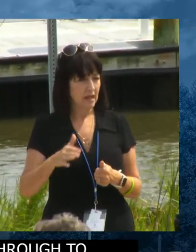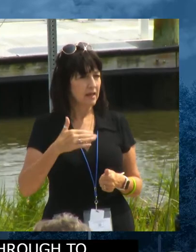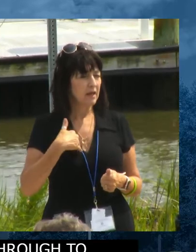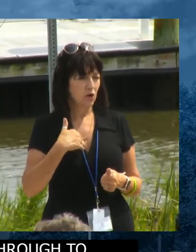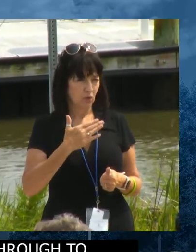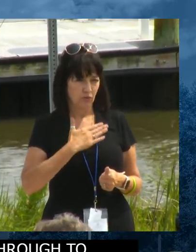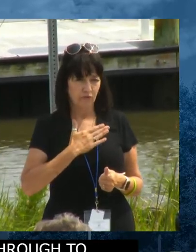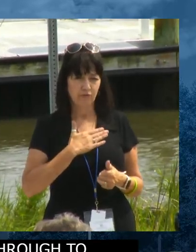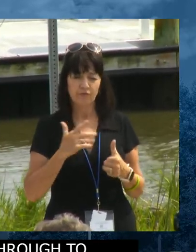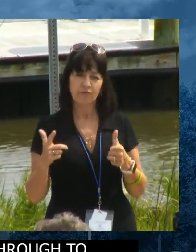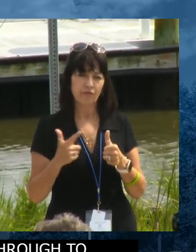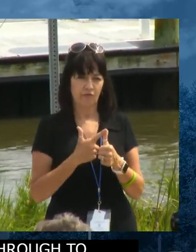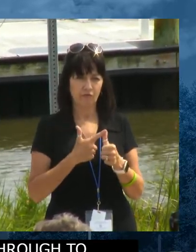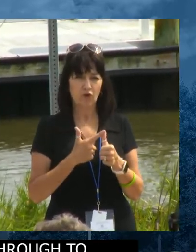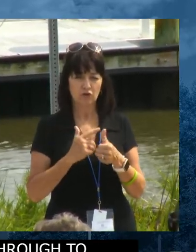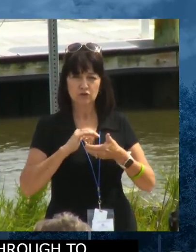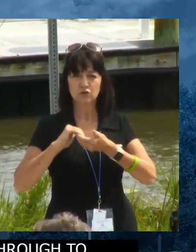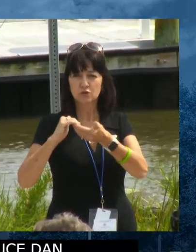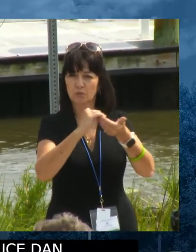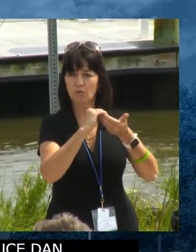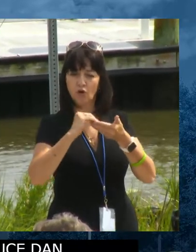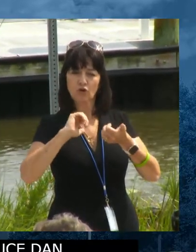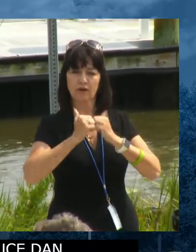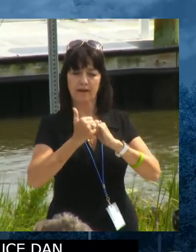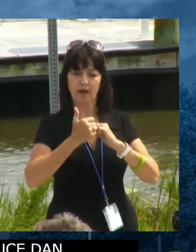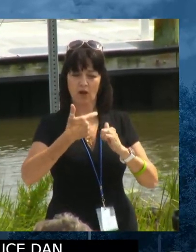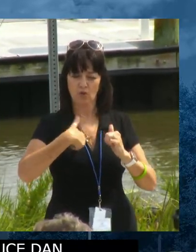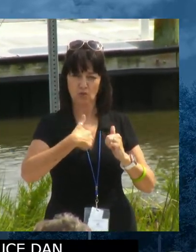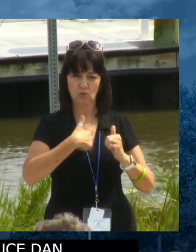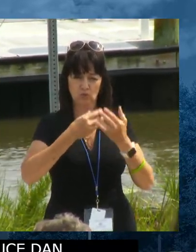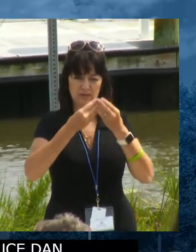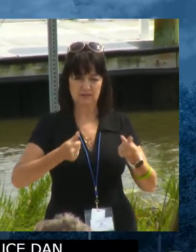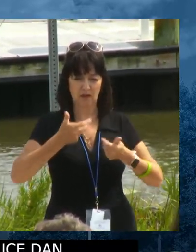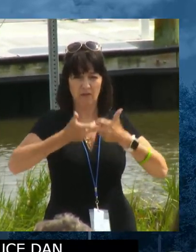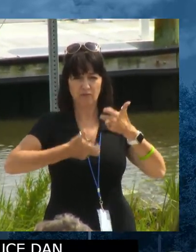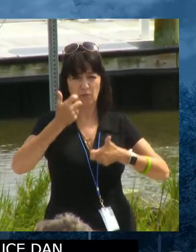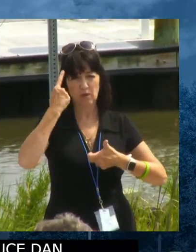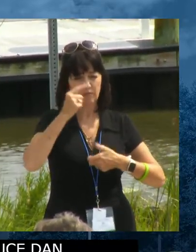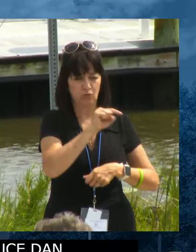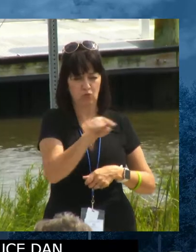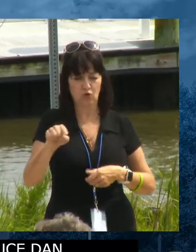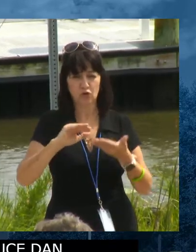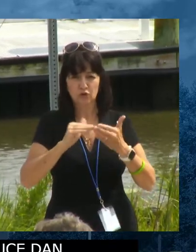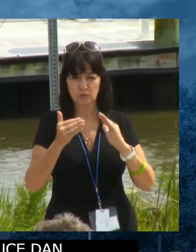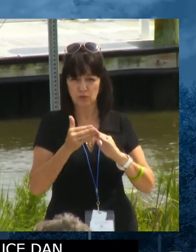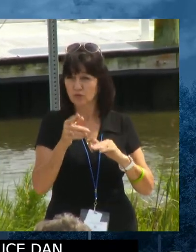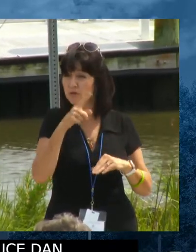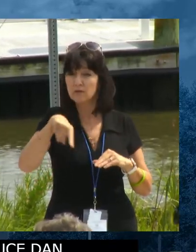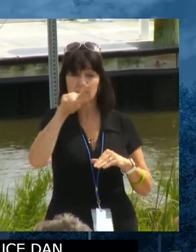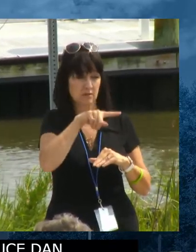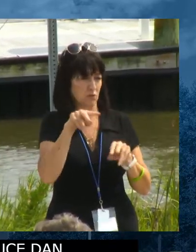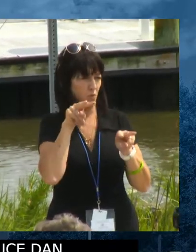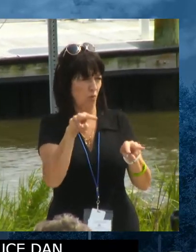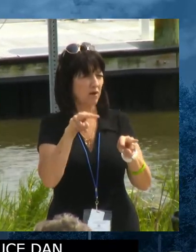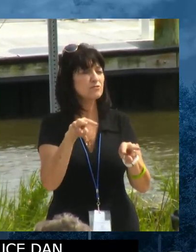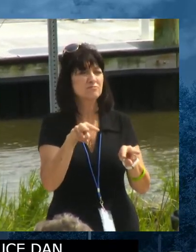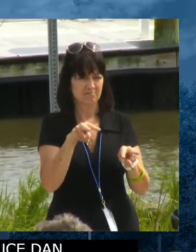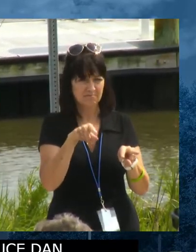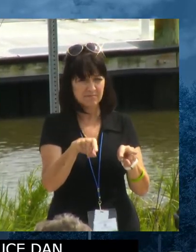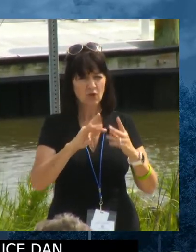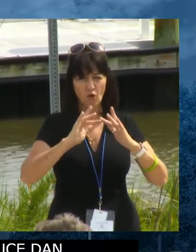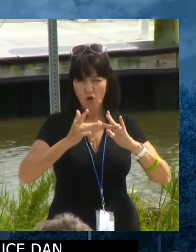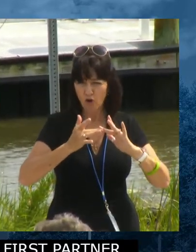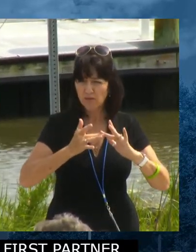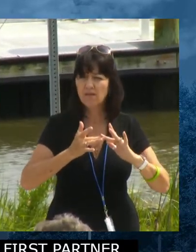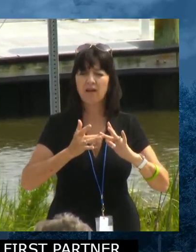out how do we address those communities. And so look for that. It's online. It's it's it's groundbreaking.